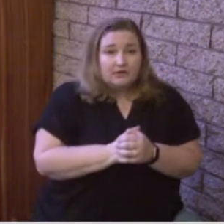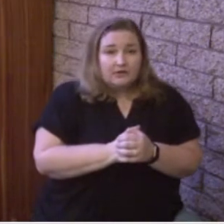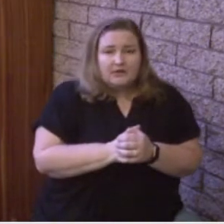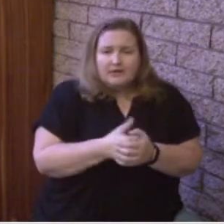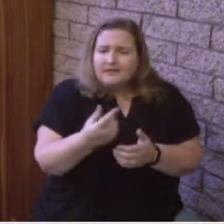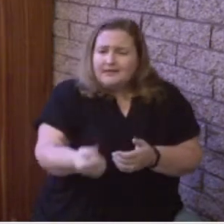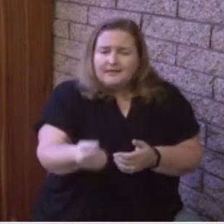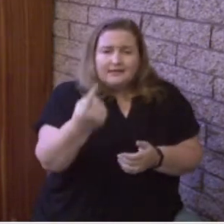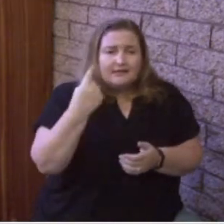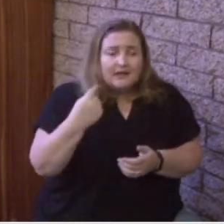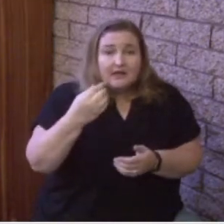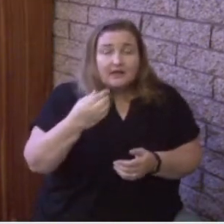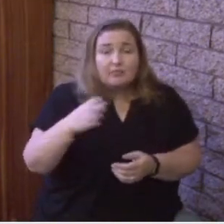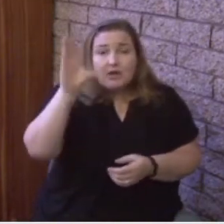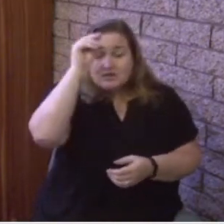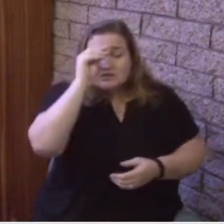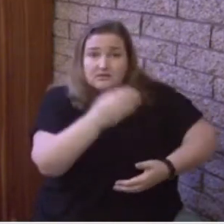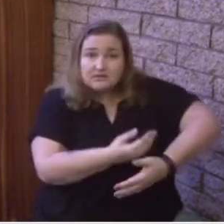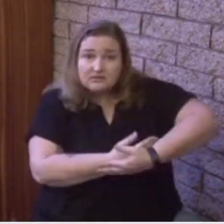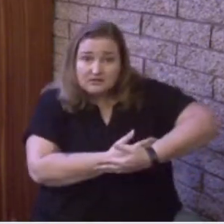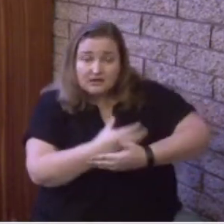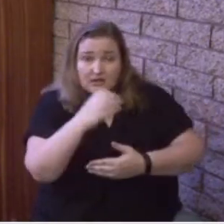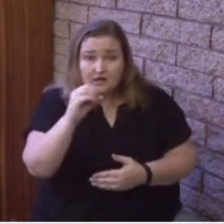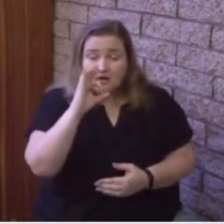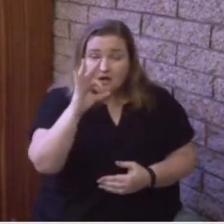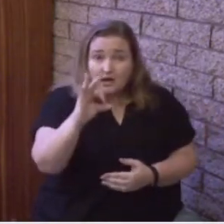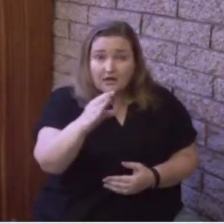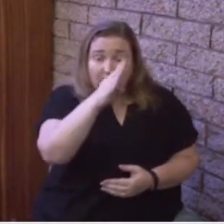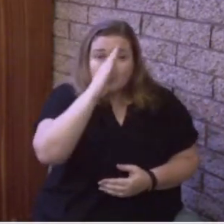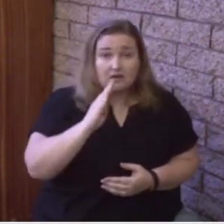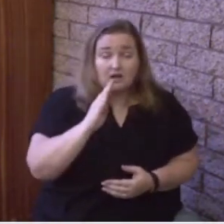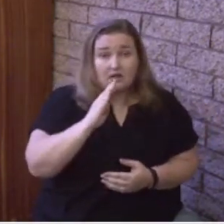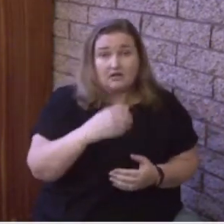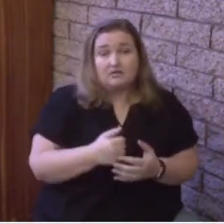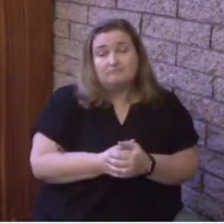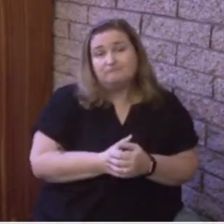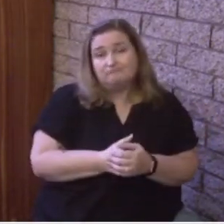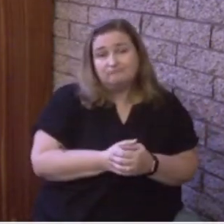God in order to die on the cross out of love.